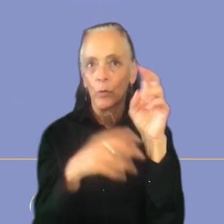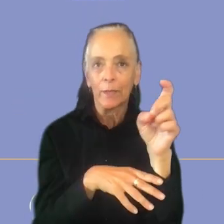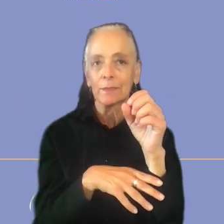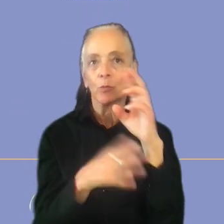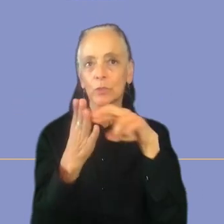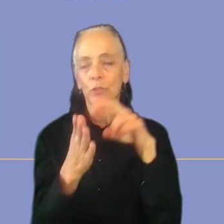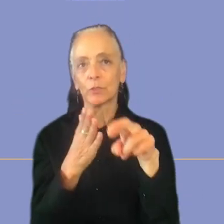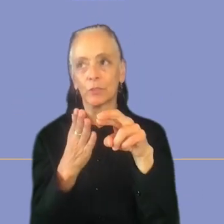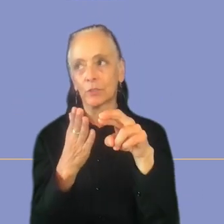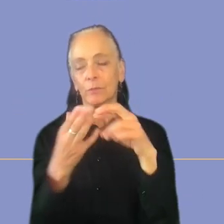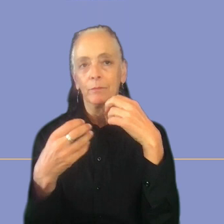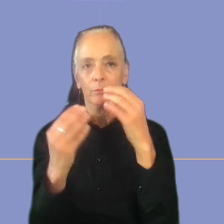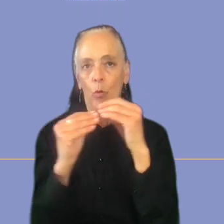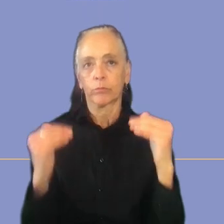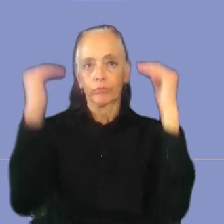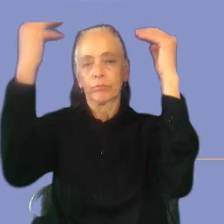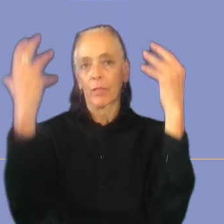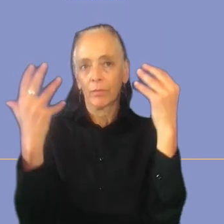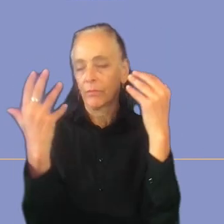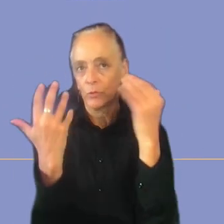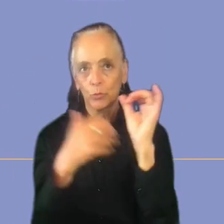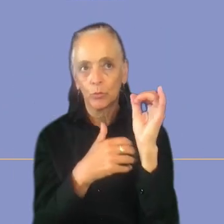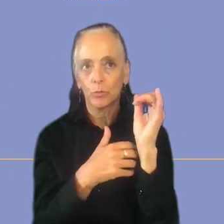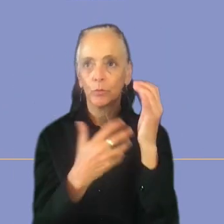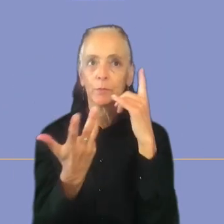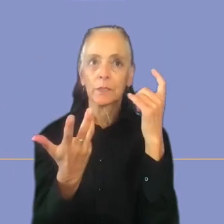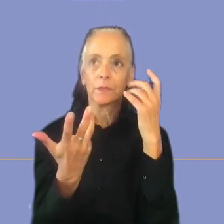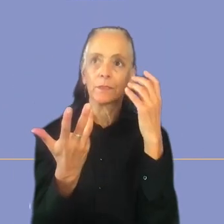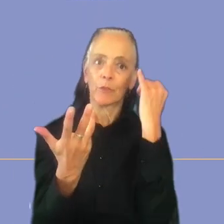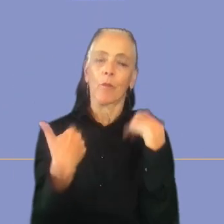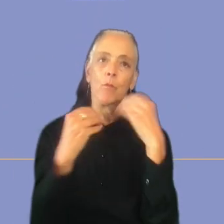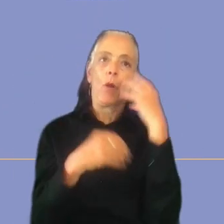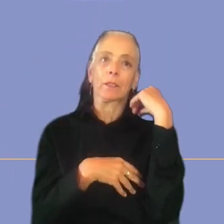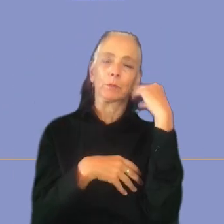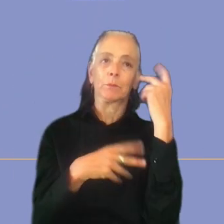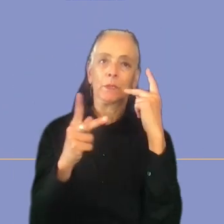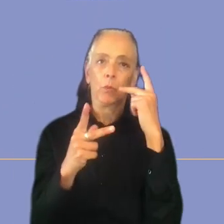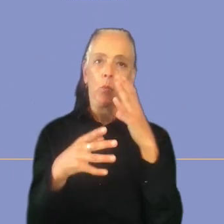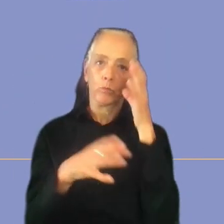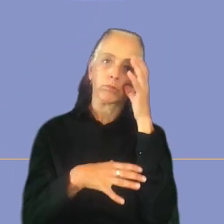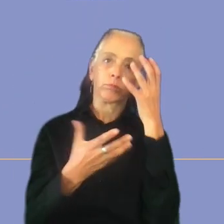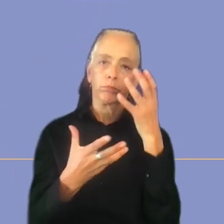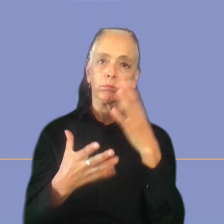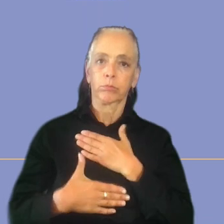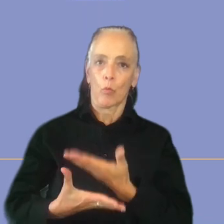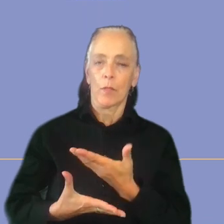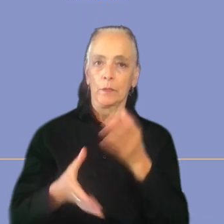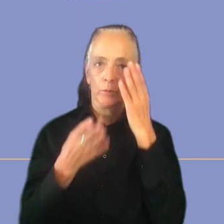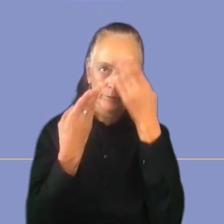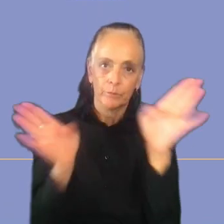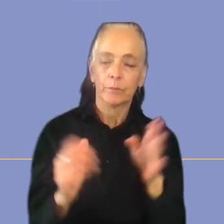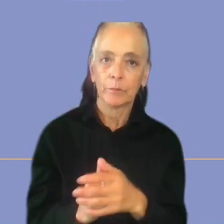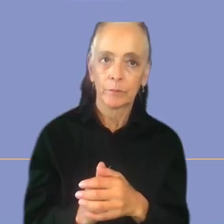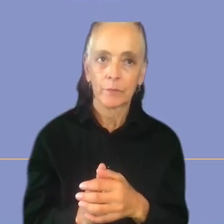expertise and people might listen to you a bit more the more experience you have in this field in the